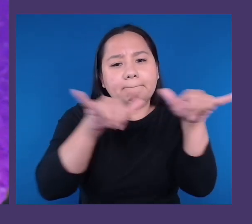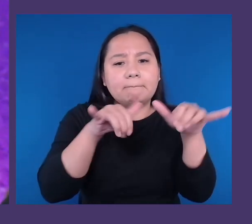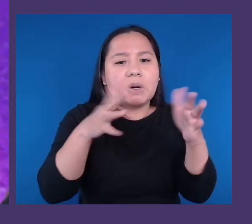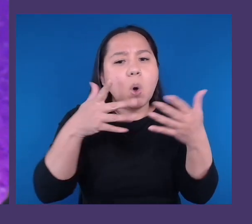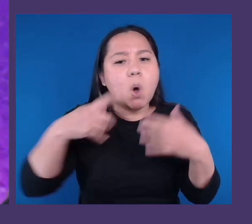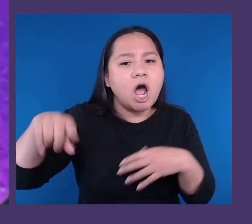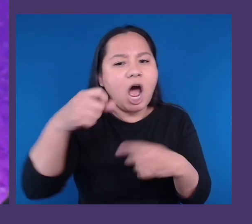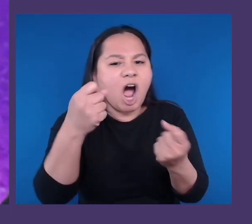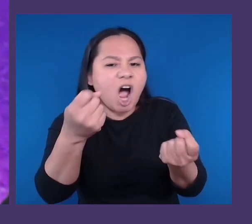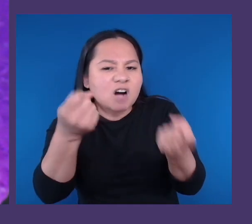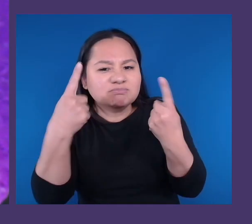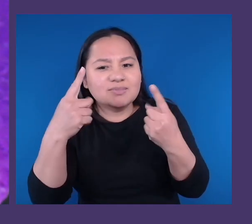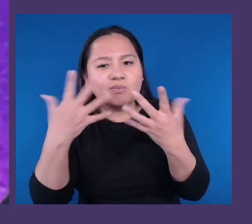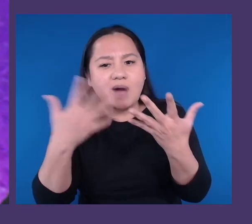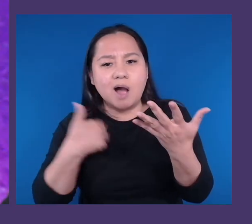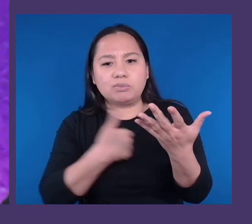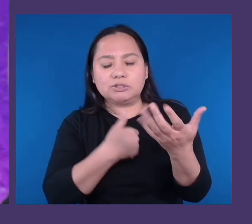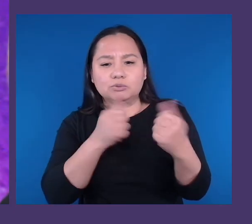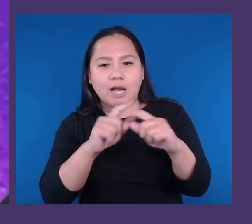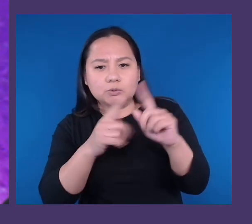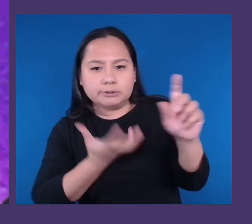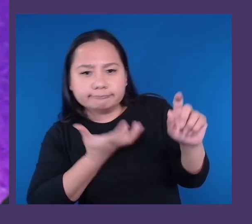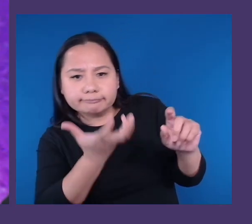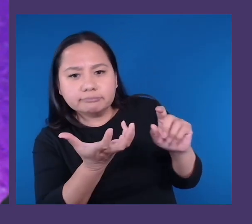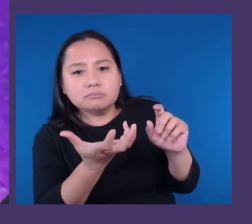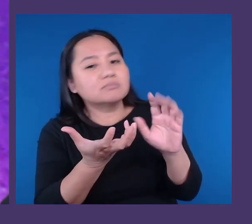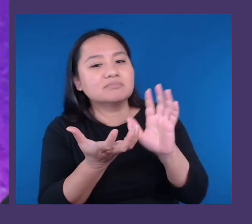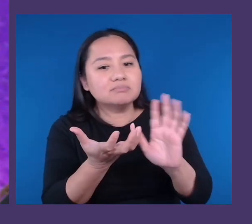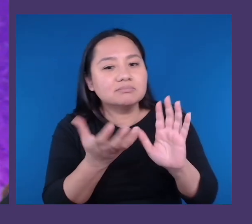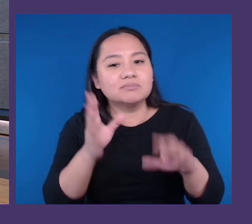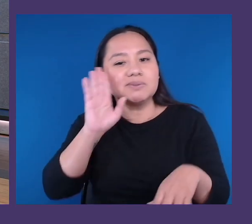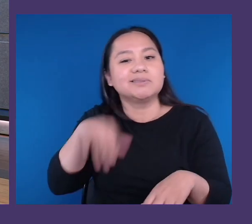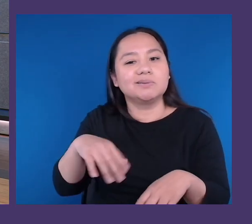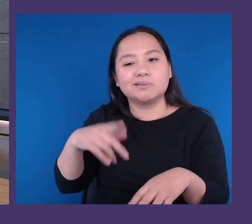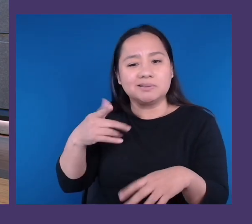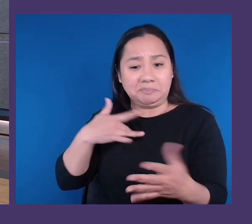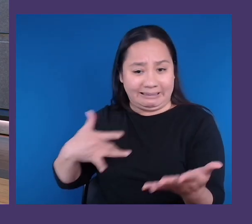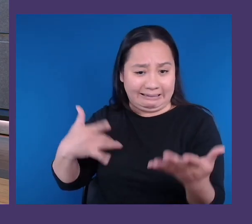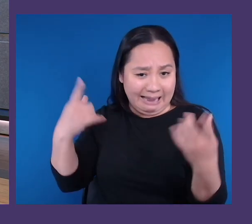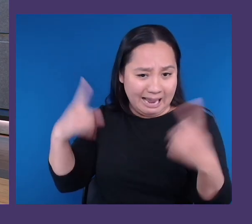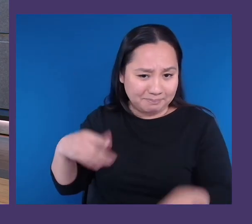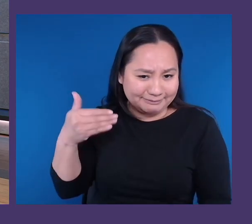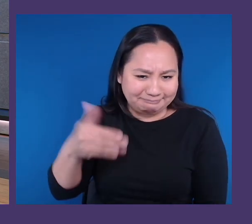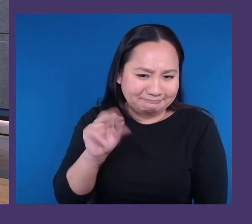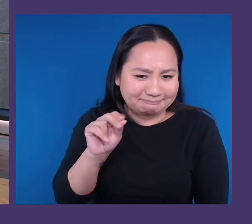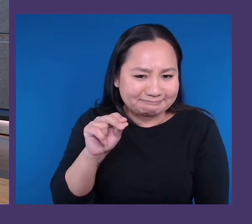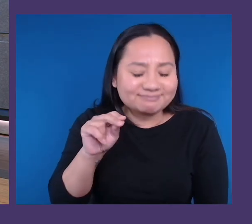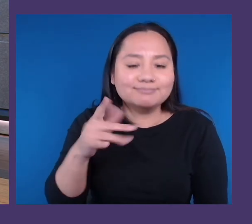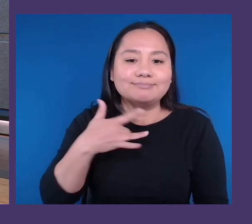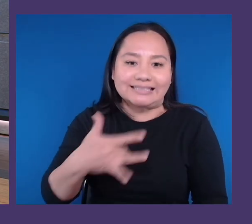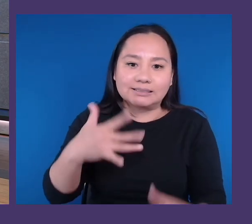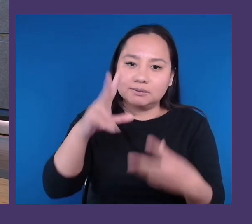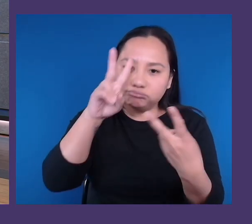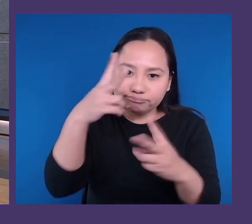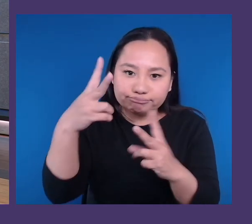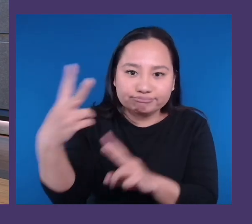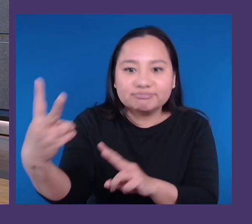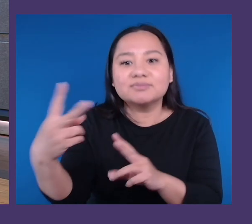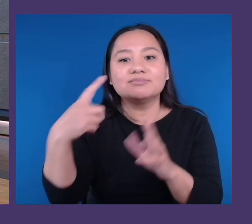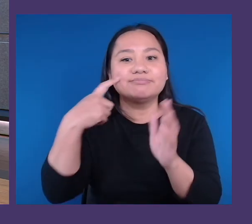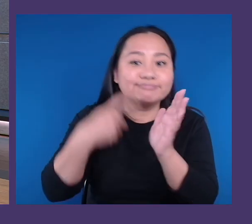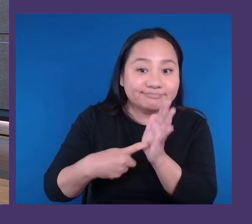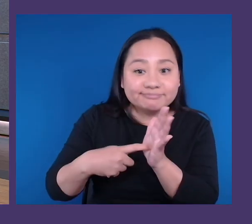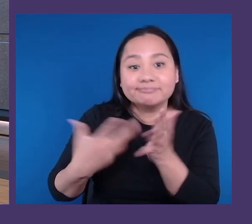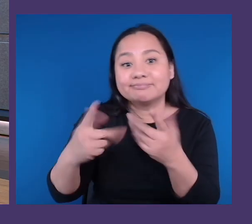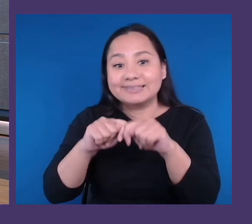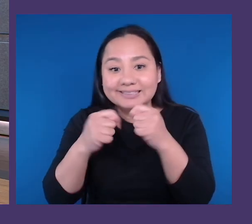And I think we all know that doesn't always happen. So, there's a lot of misunderstandings and we see that teams and individuals are affected by that in